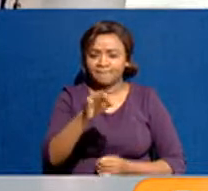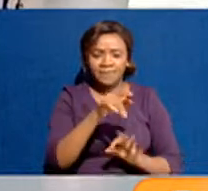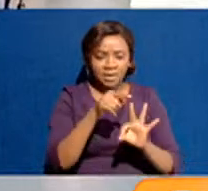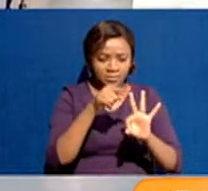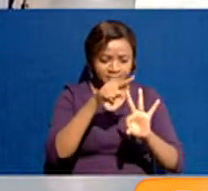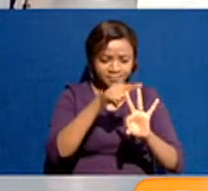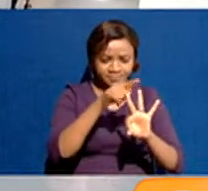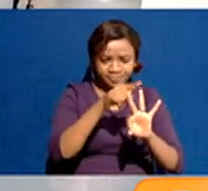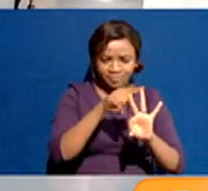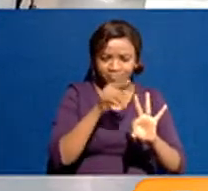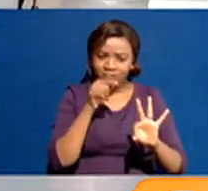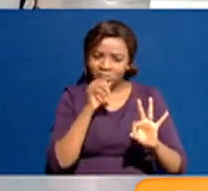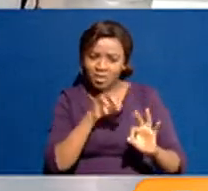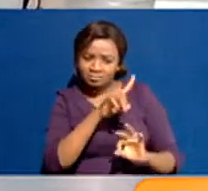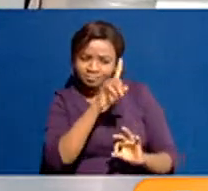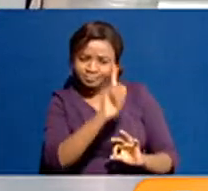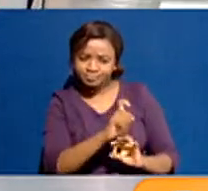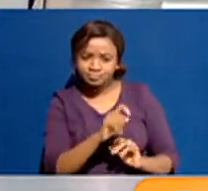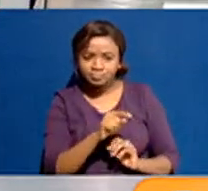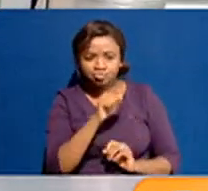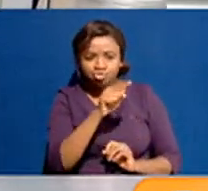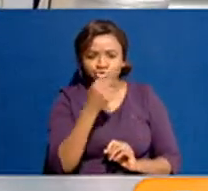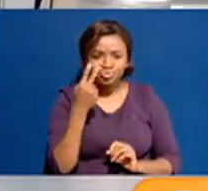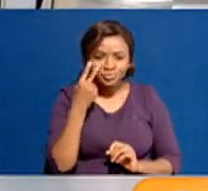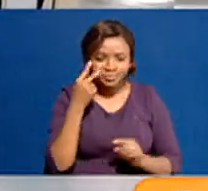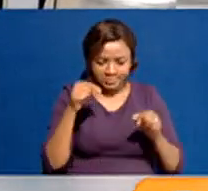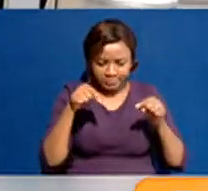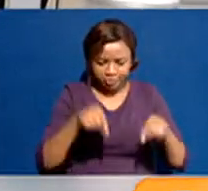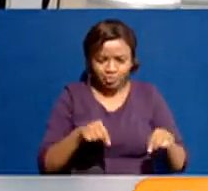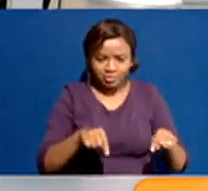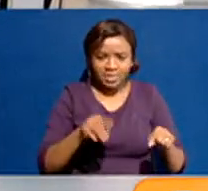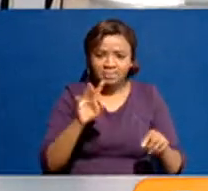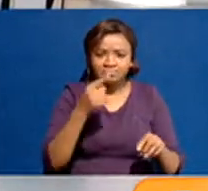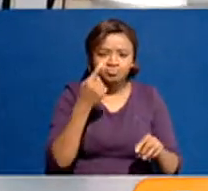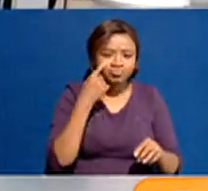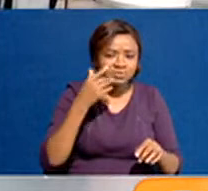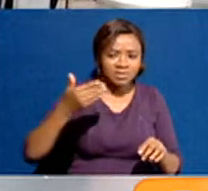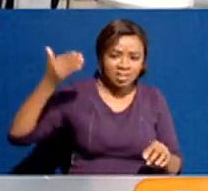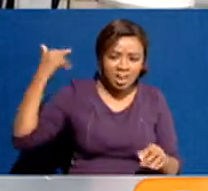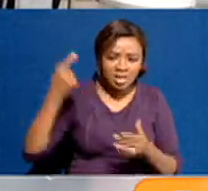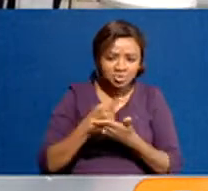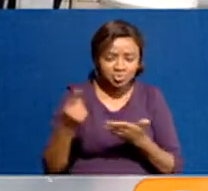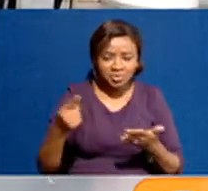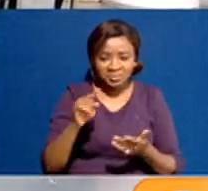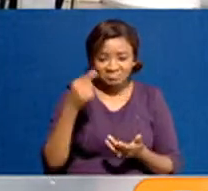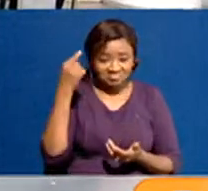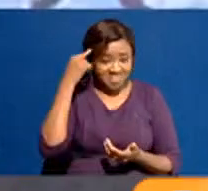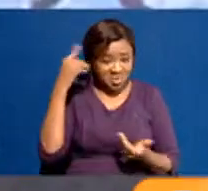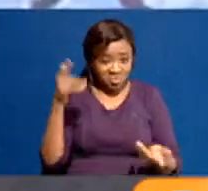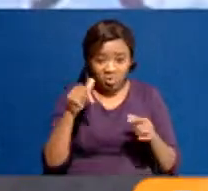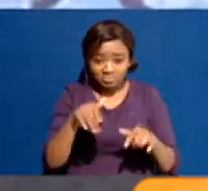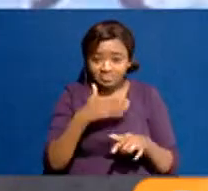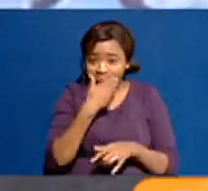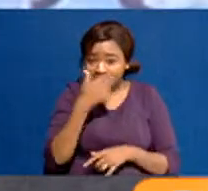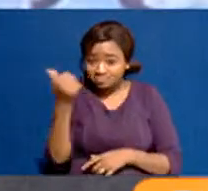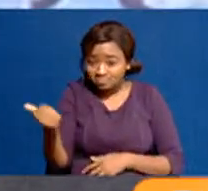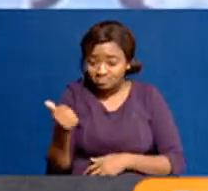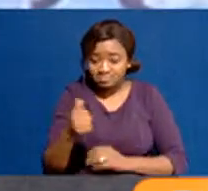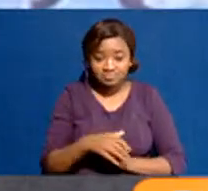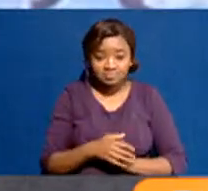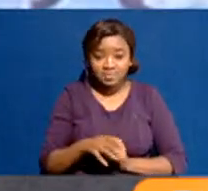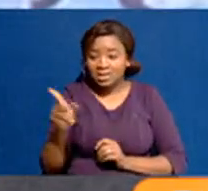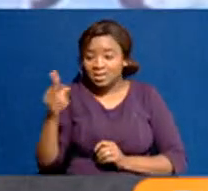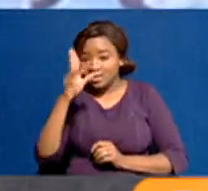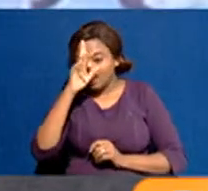with what you saw last week, is the cause of Azimu still, is it clear to you? Is this the best approach? And when you look at the response by the